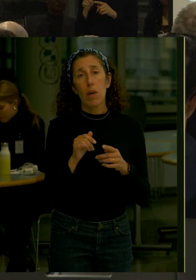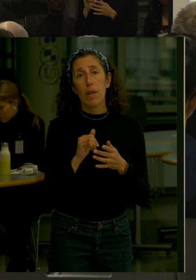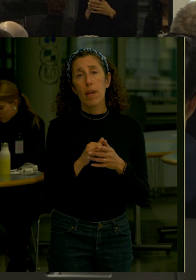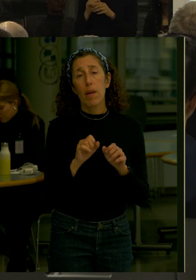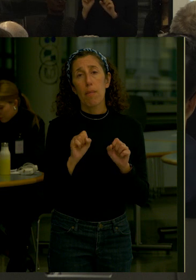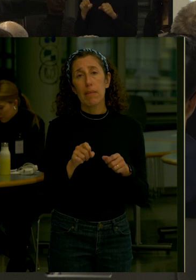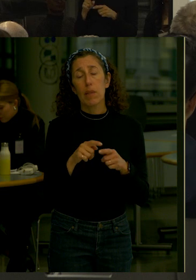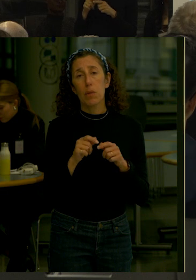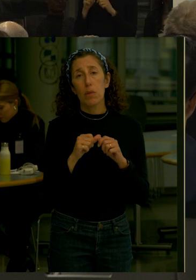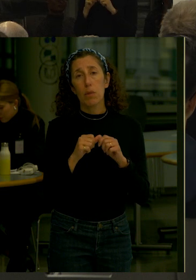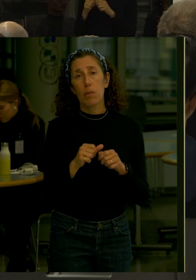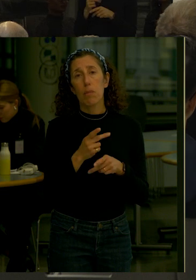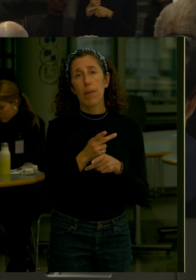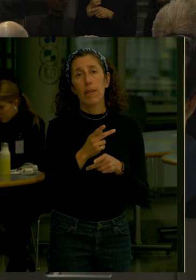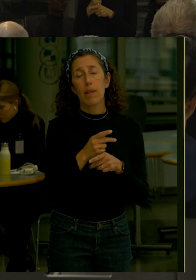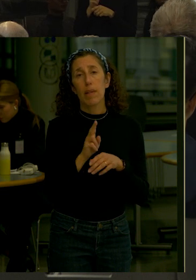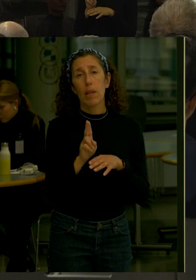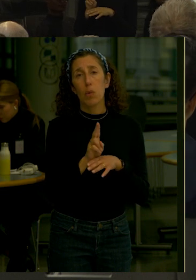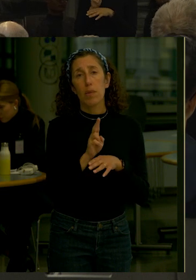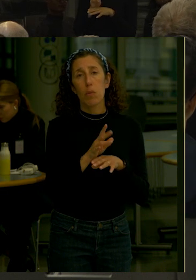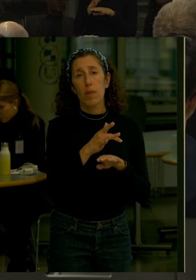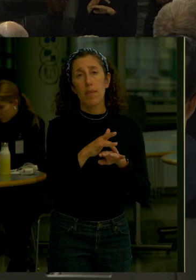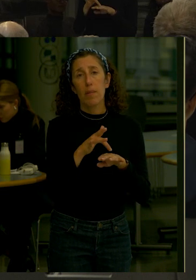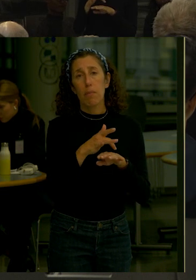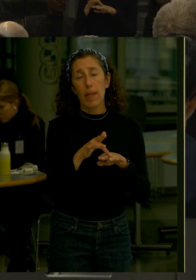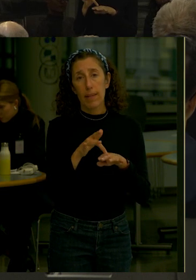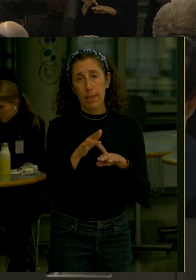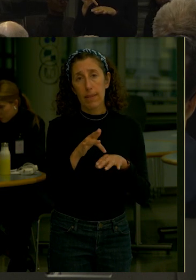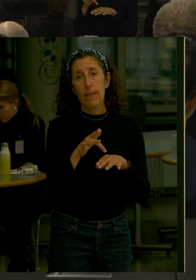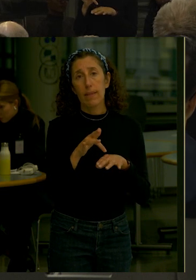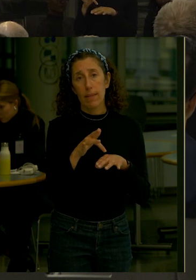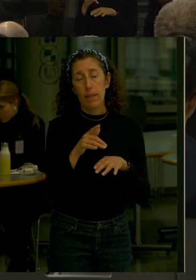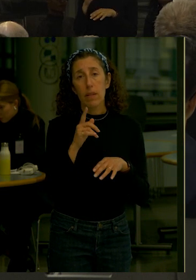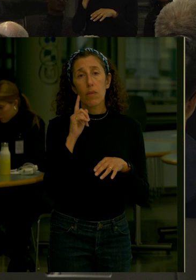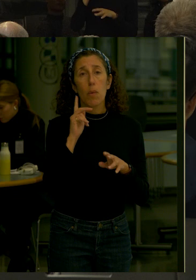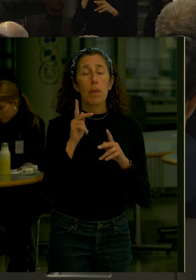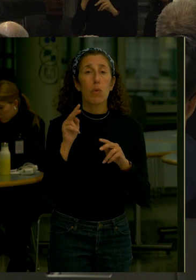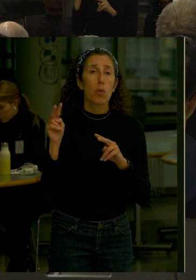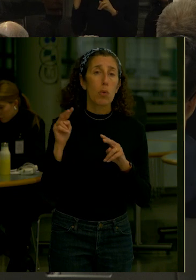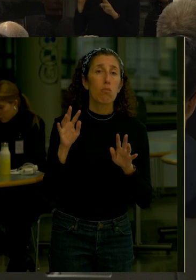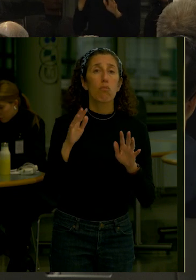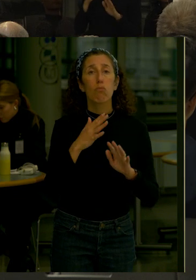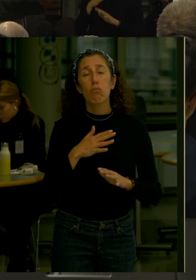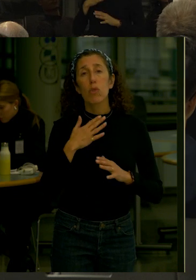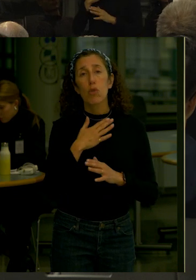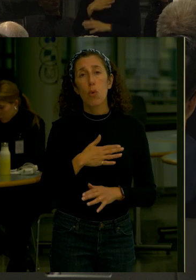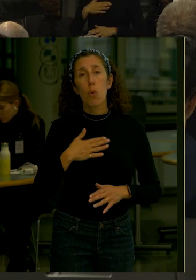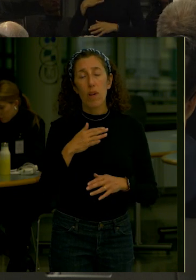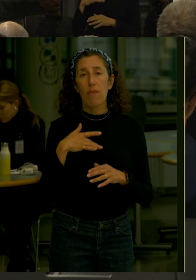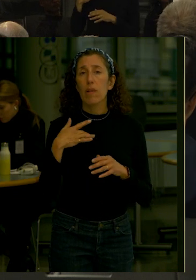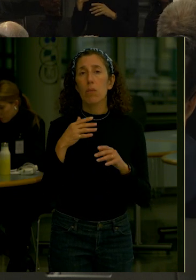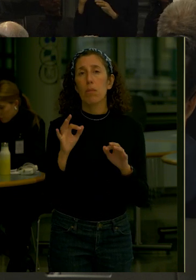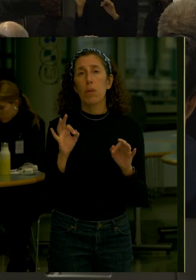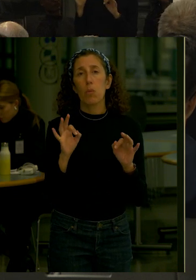the trees and the parks on the surface That we all That the public the tourists and everyone enjoys Would be a well worth thing